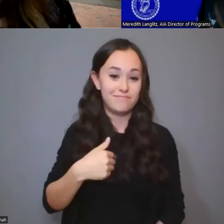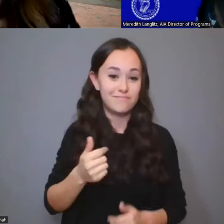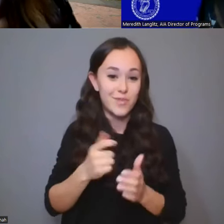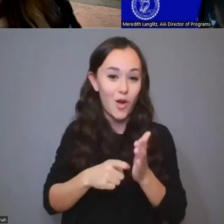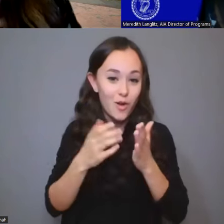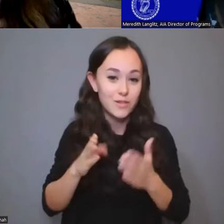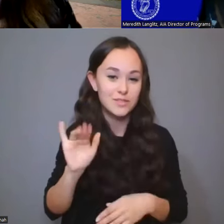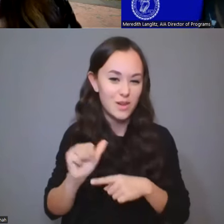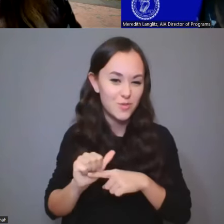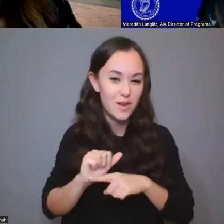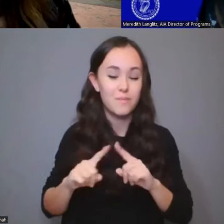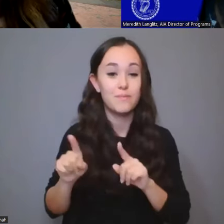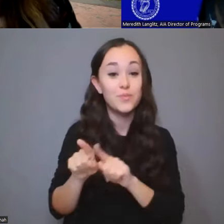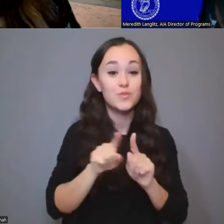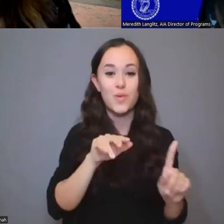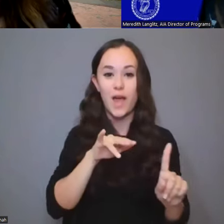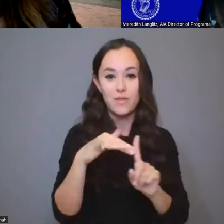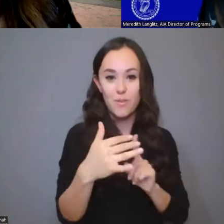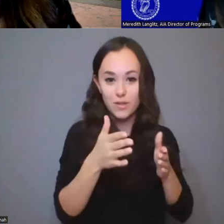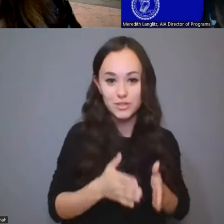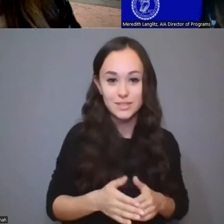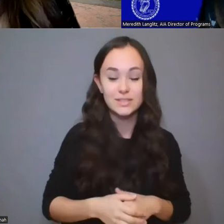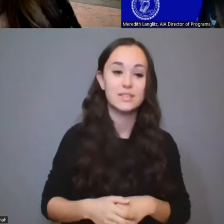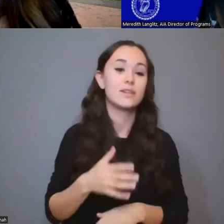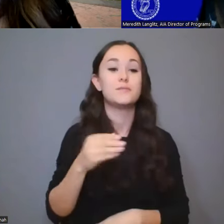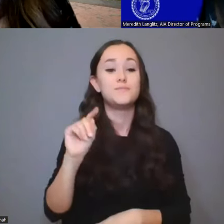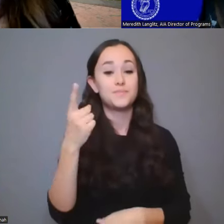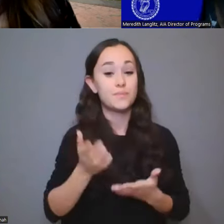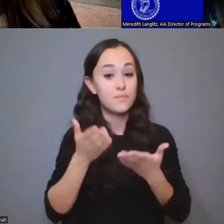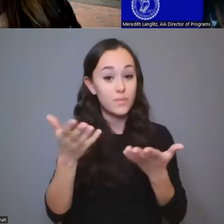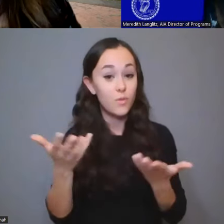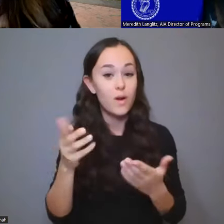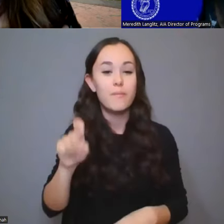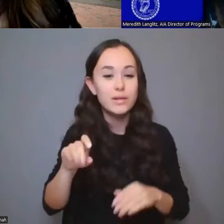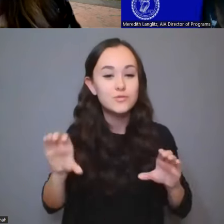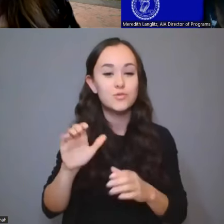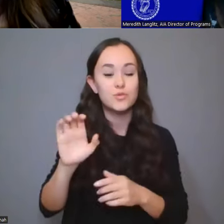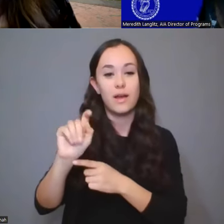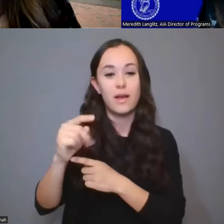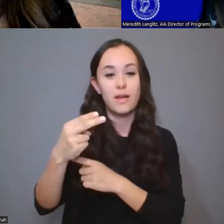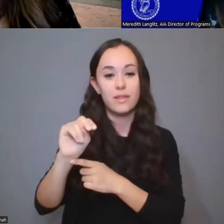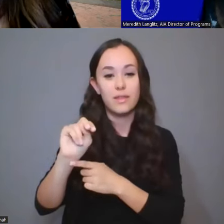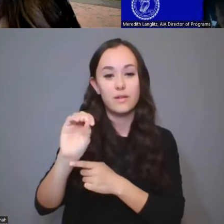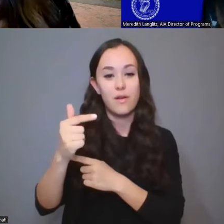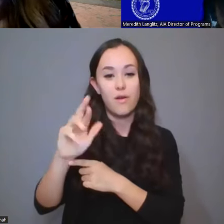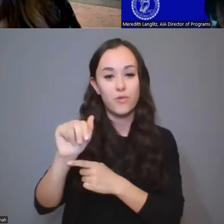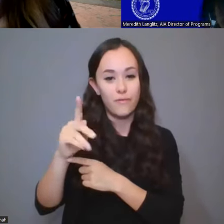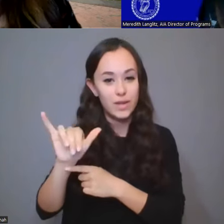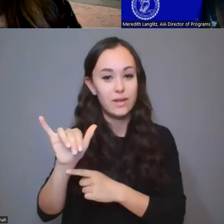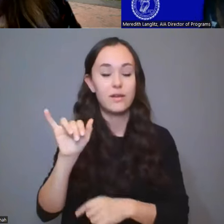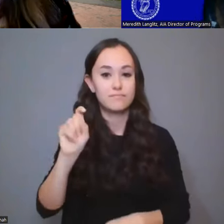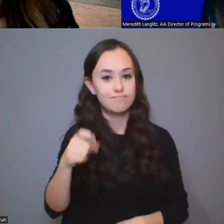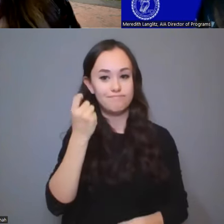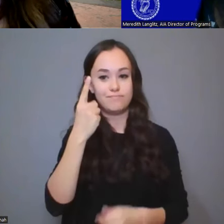but I'm also an anthropologist. And, like, the first recommendation of this is you have to do some ethnography. You have to understand how power works within a community.